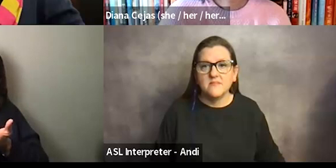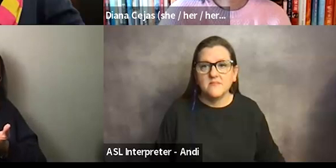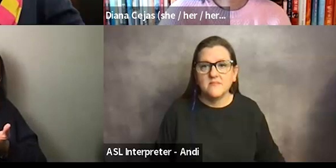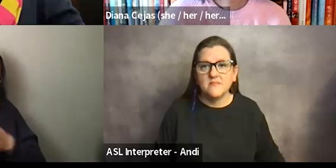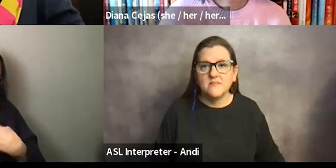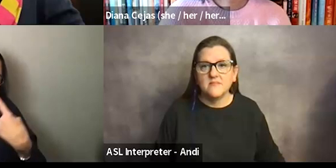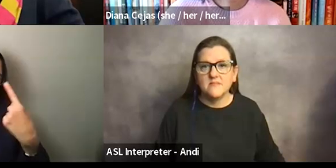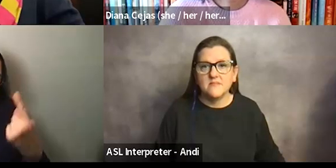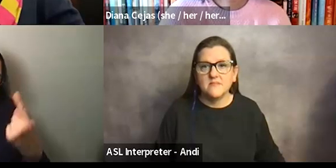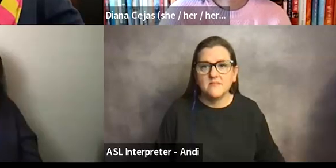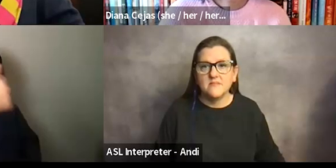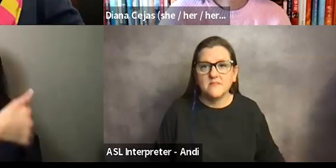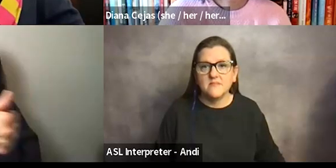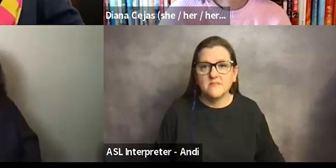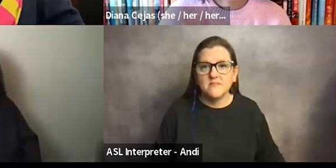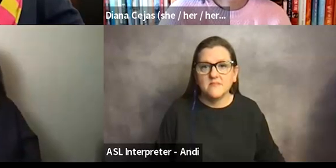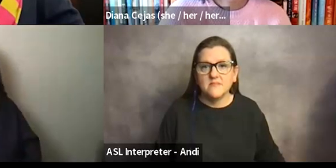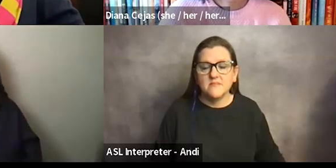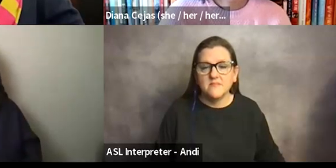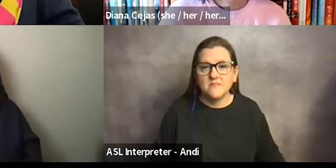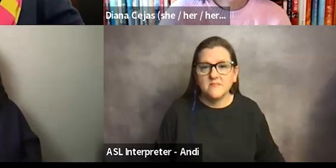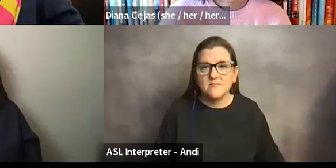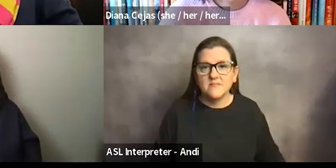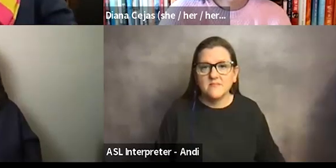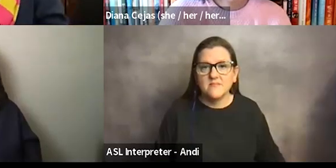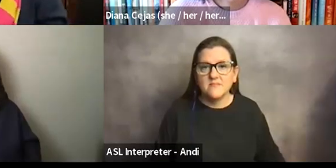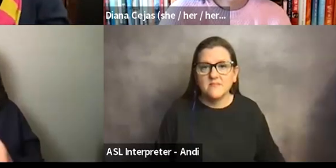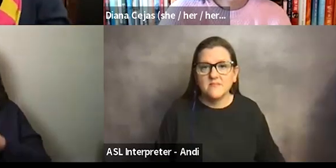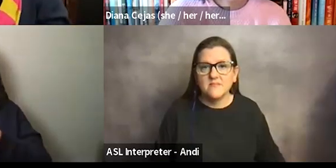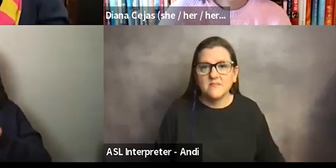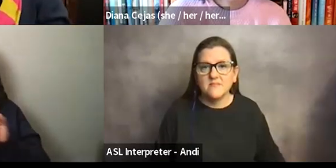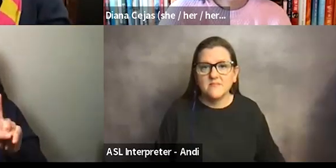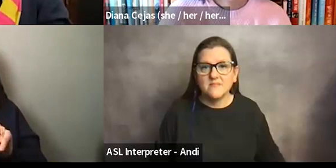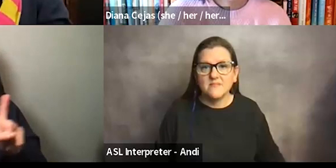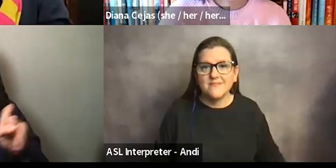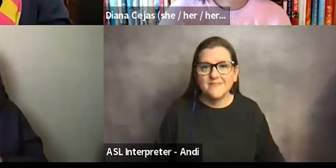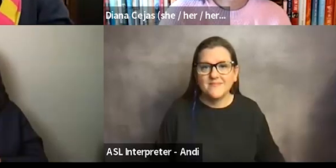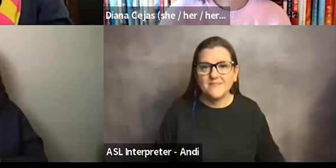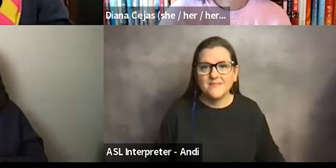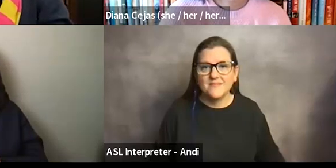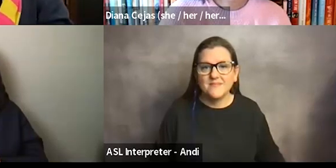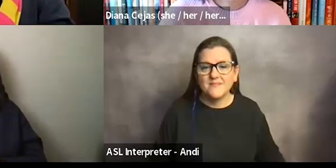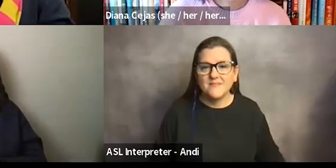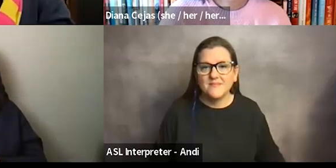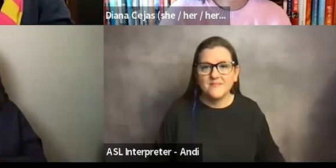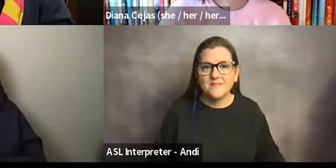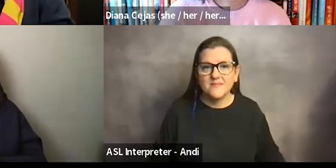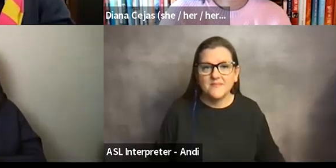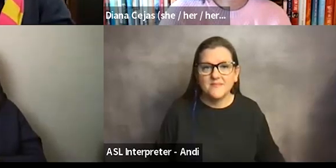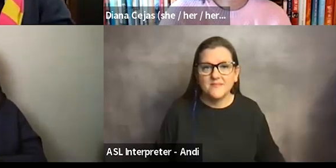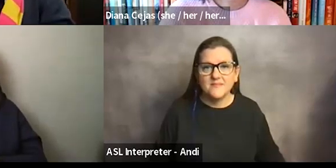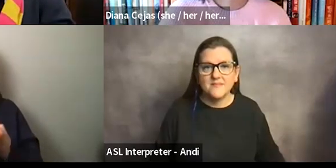Um, I will say that, and my last point that, um, whether or not to disclose